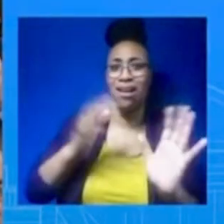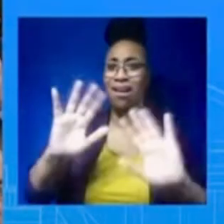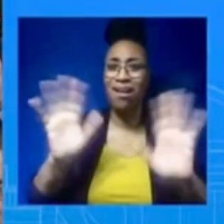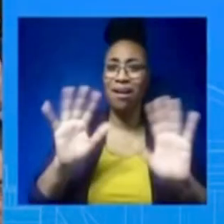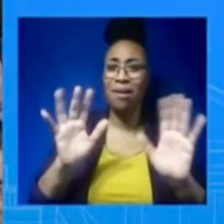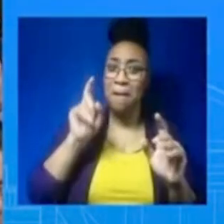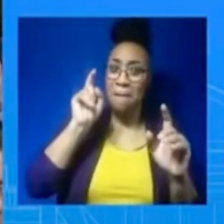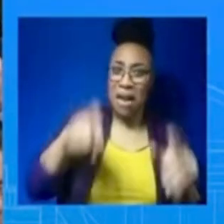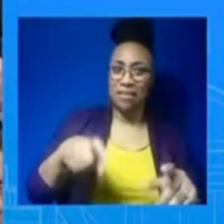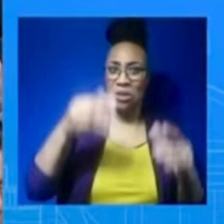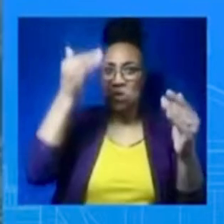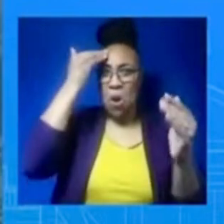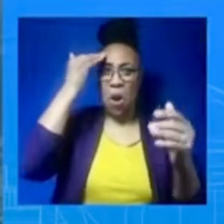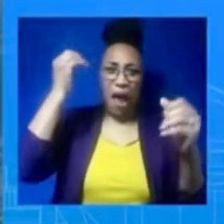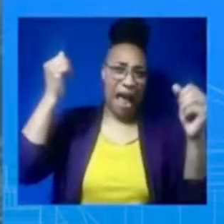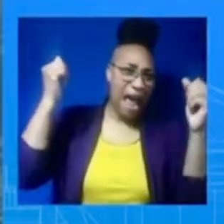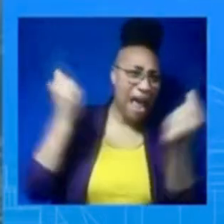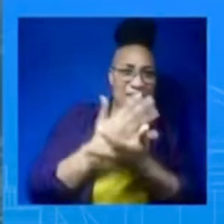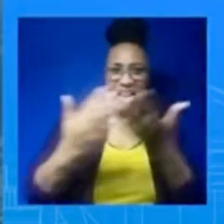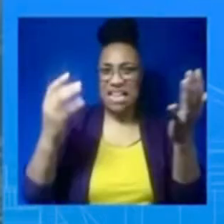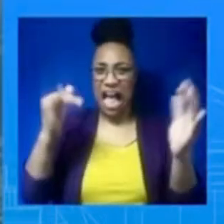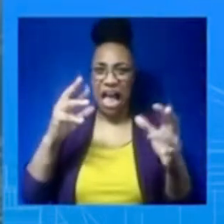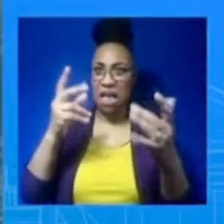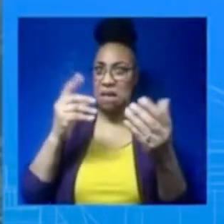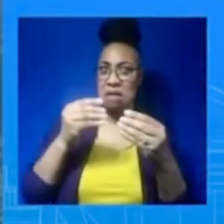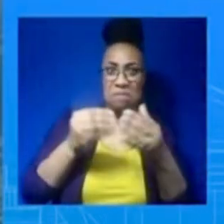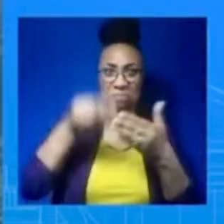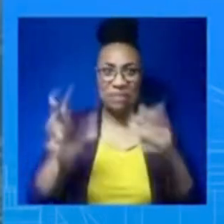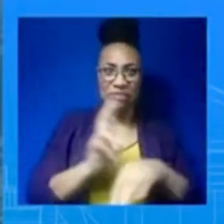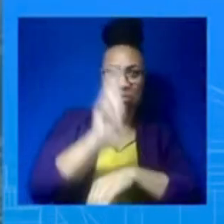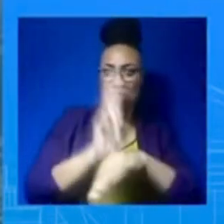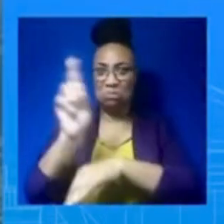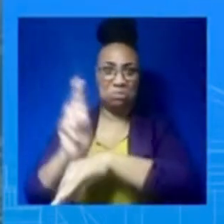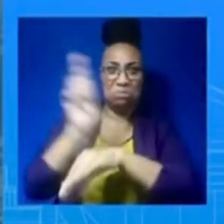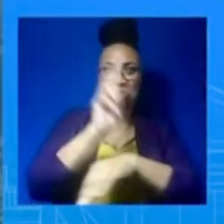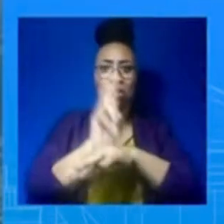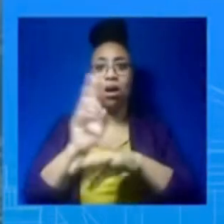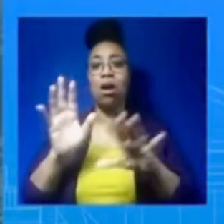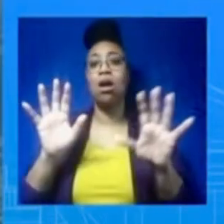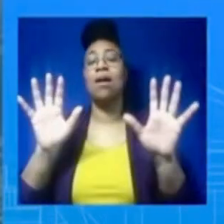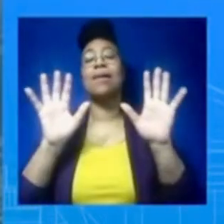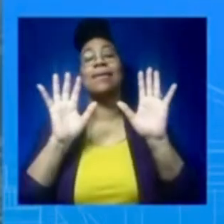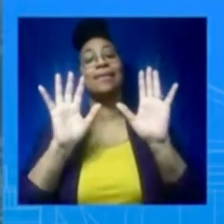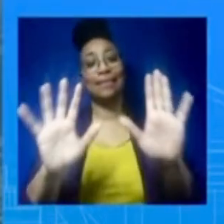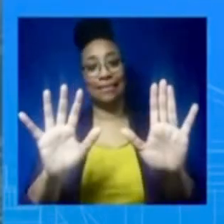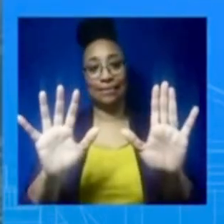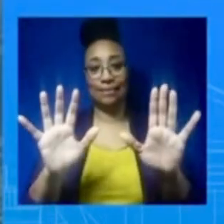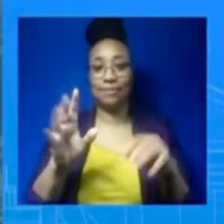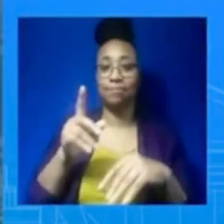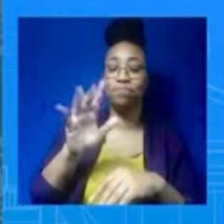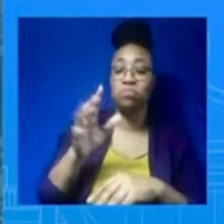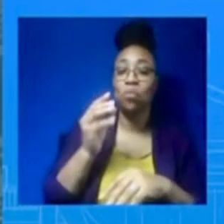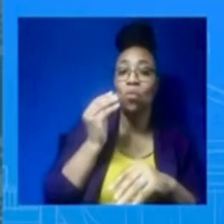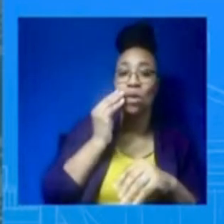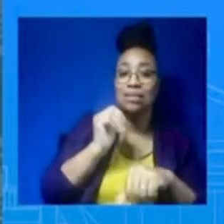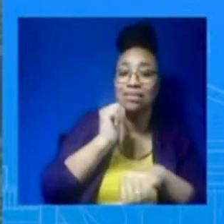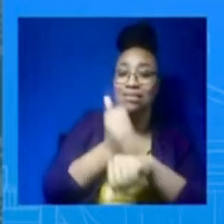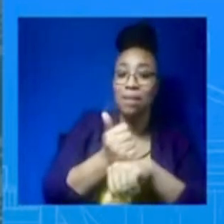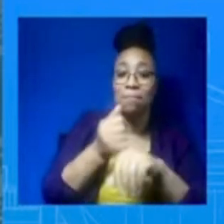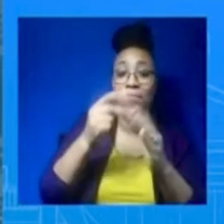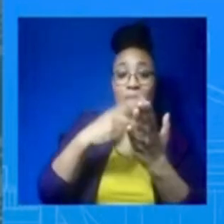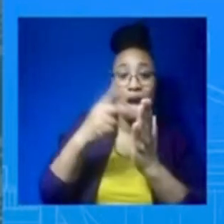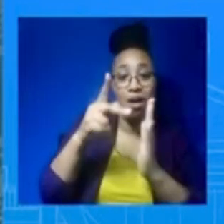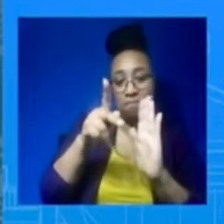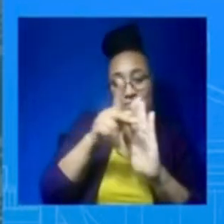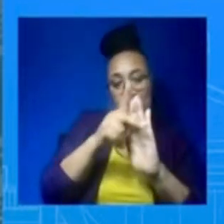at these benign objects? We're going to put some more policy parameters in place, James, to govern the way we handle these going forward. You make